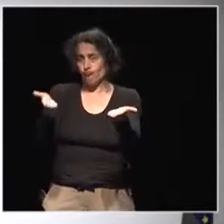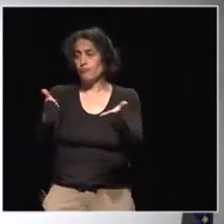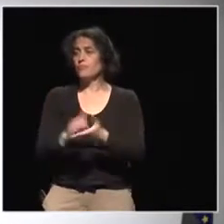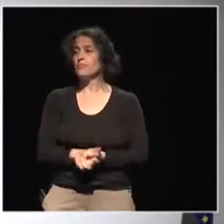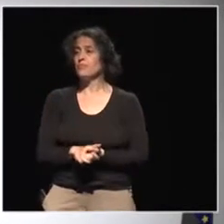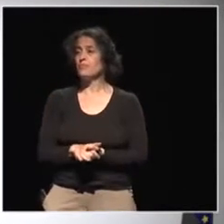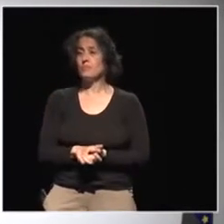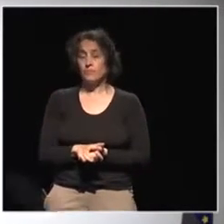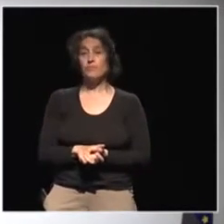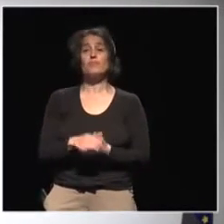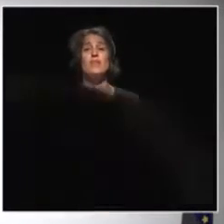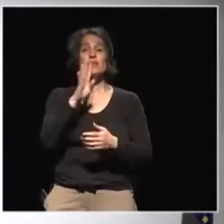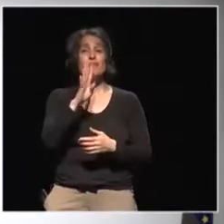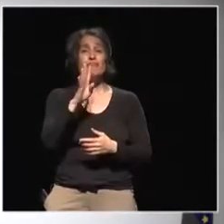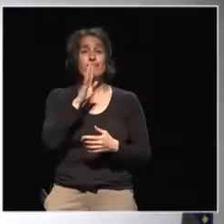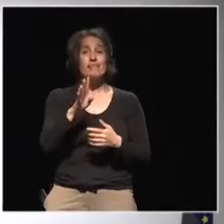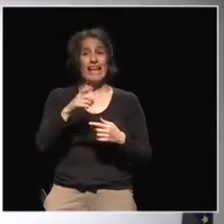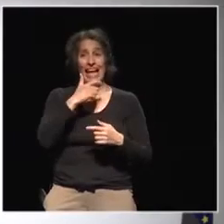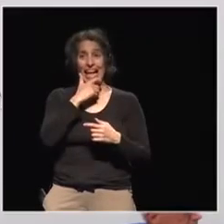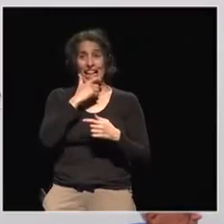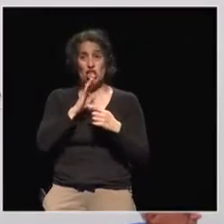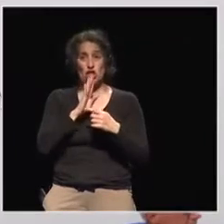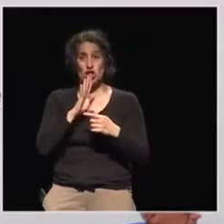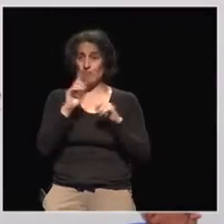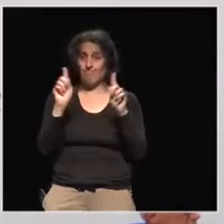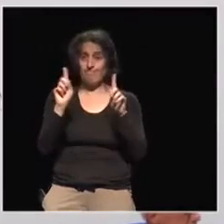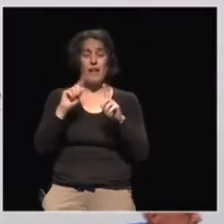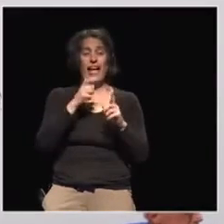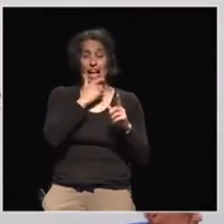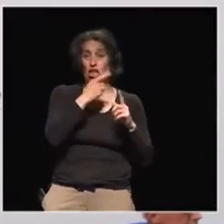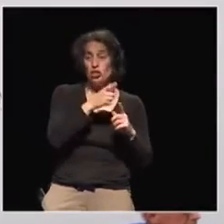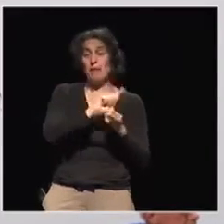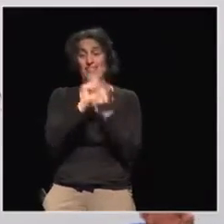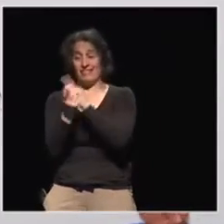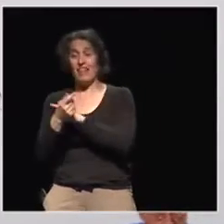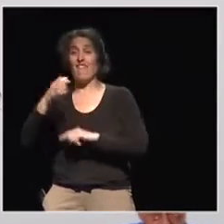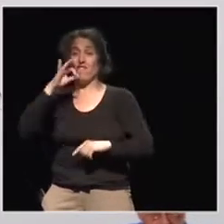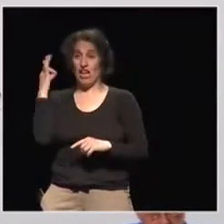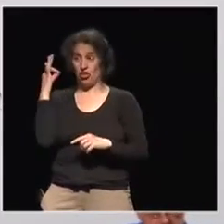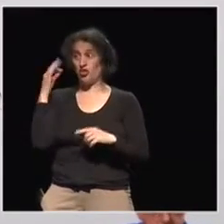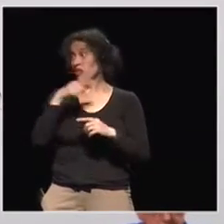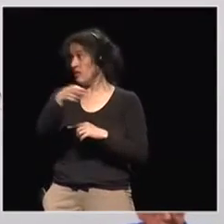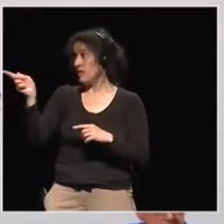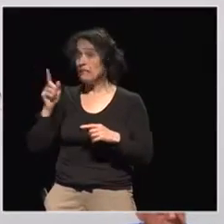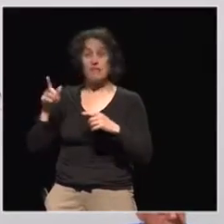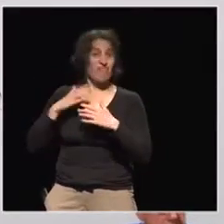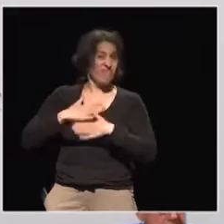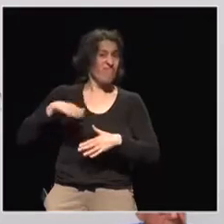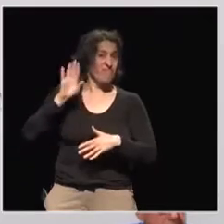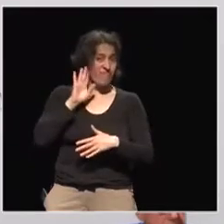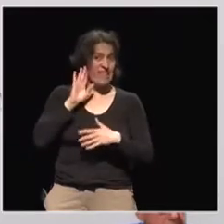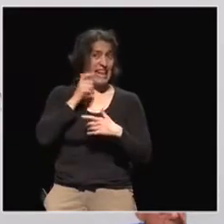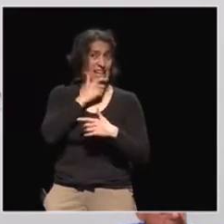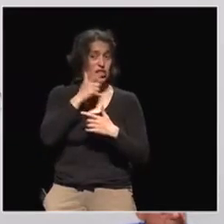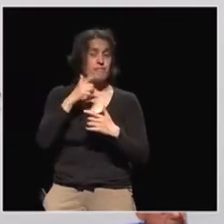is going to talk in French. So if you need any translation in French, please take your headset now and use the channel